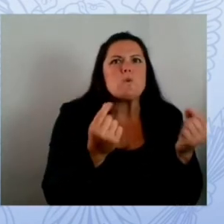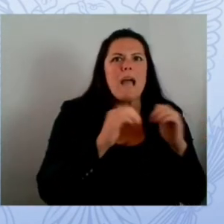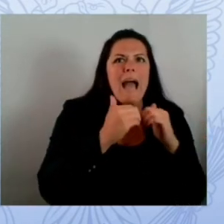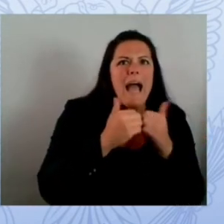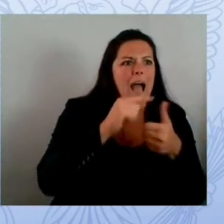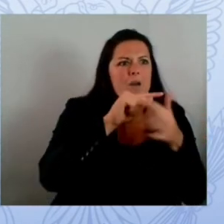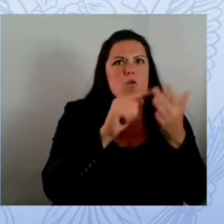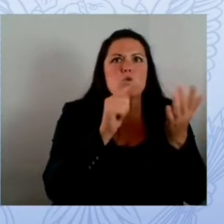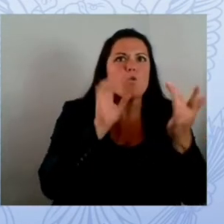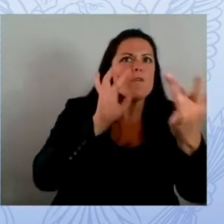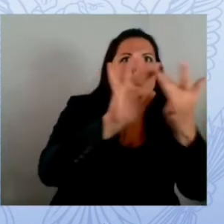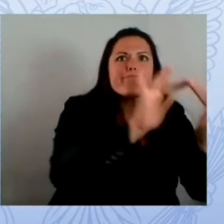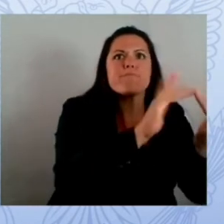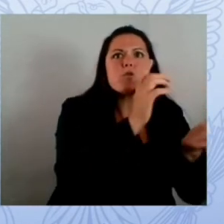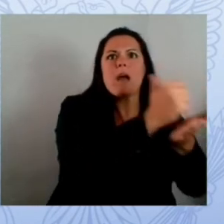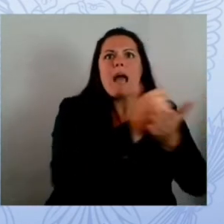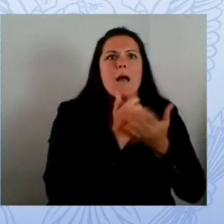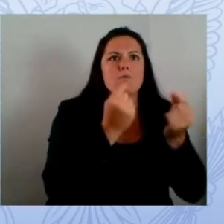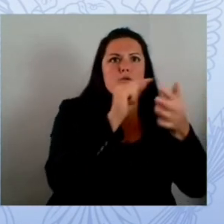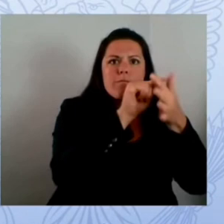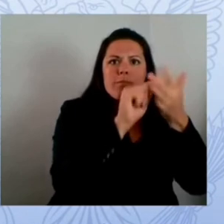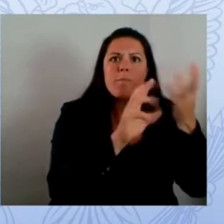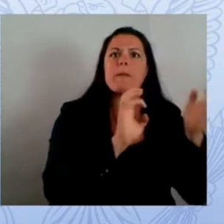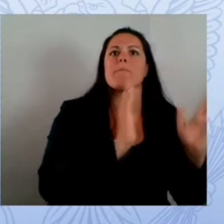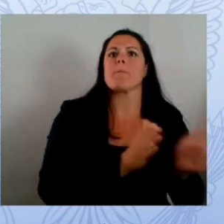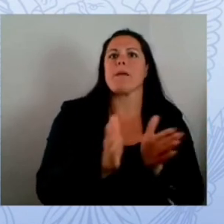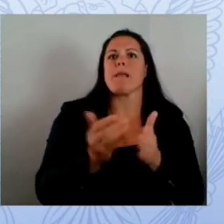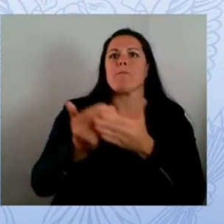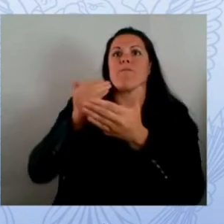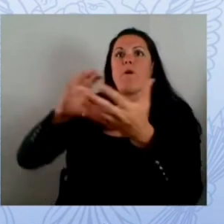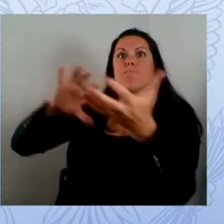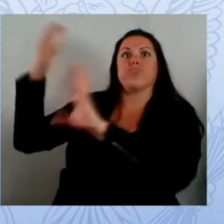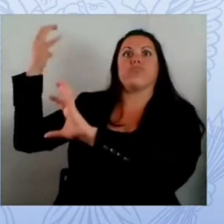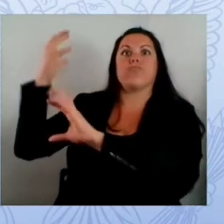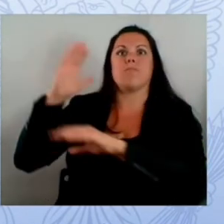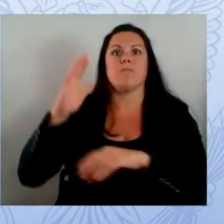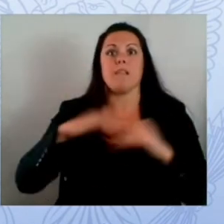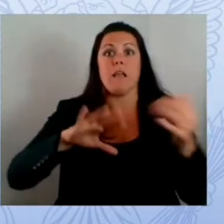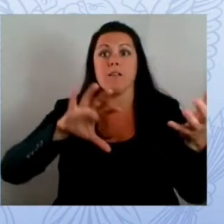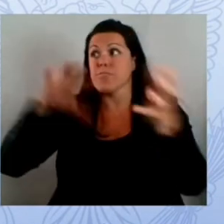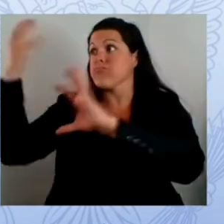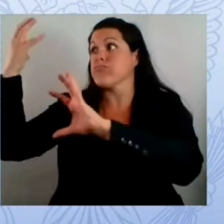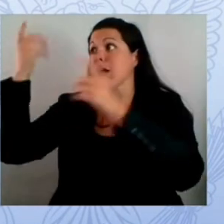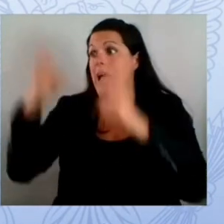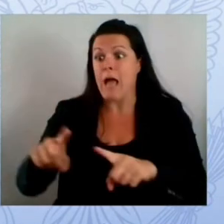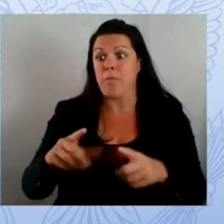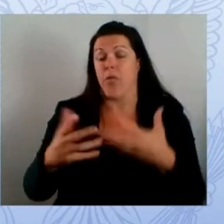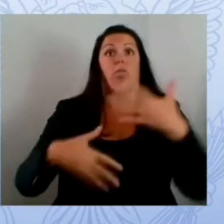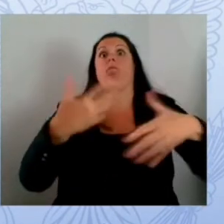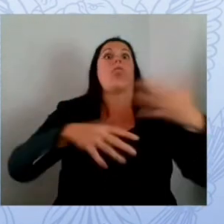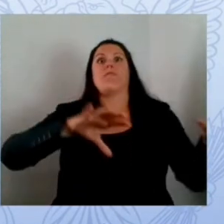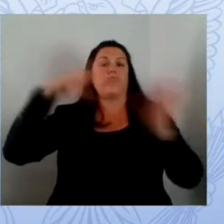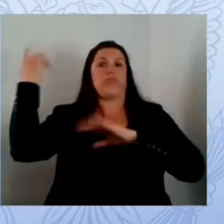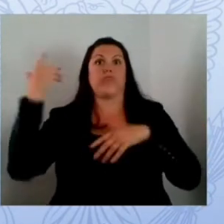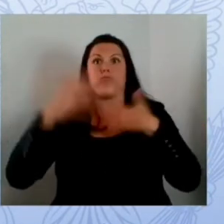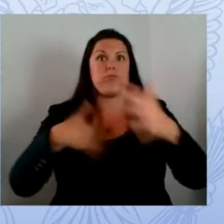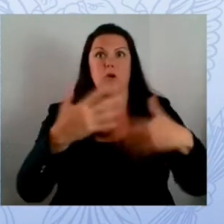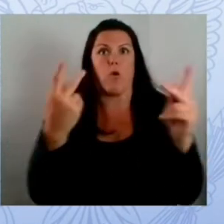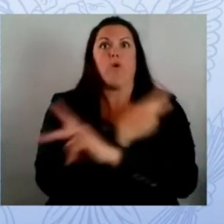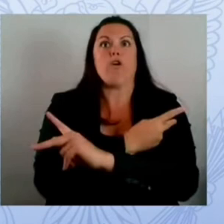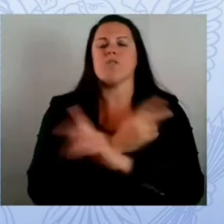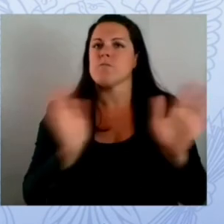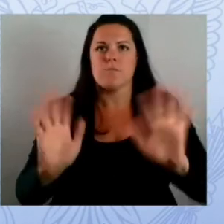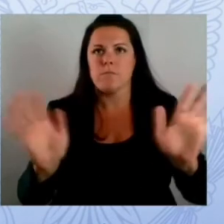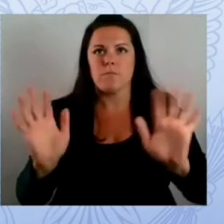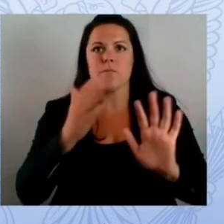some of our agents and analysts and leadership were on the campus with partners and colleagues from the school